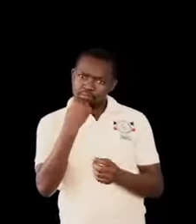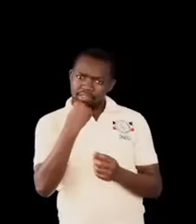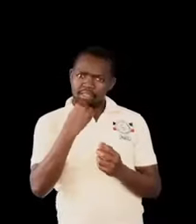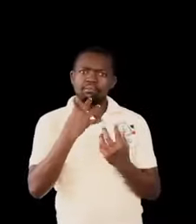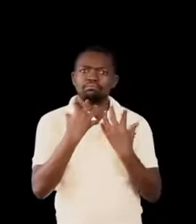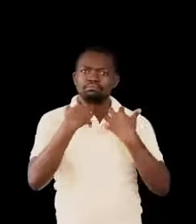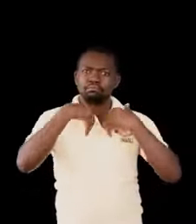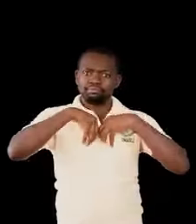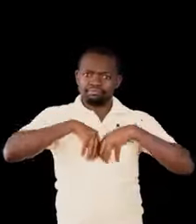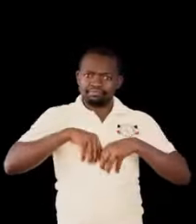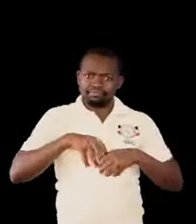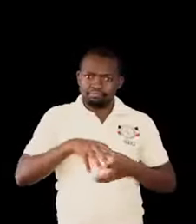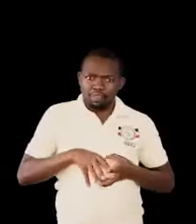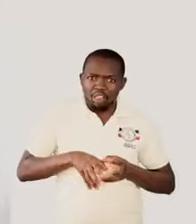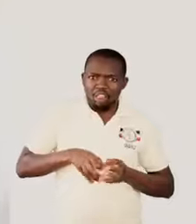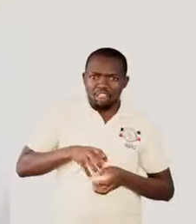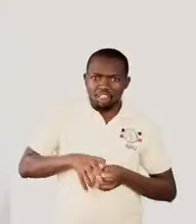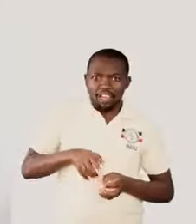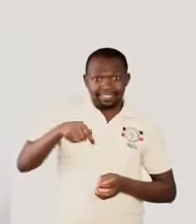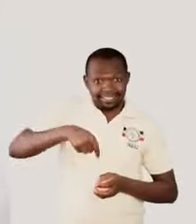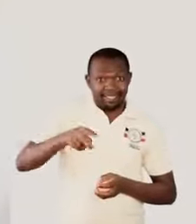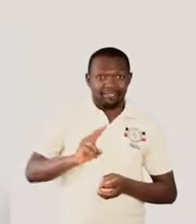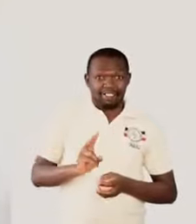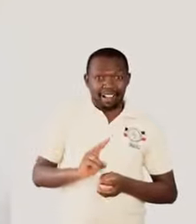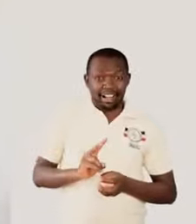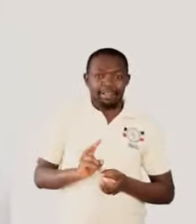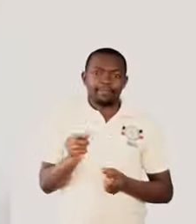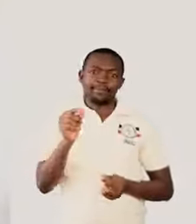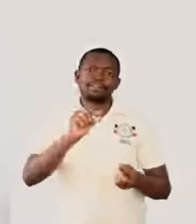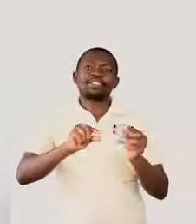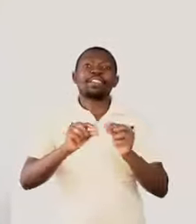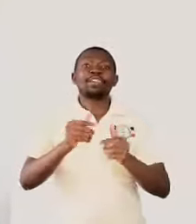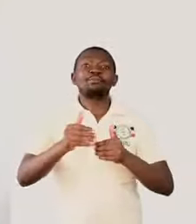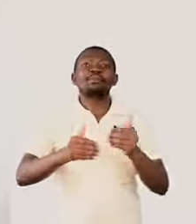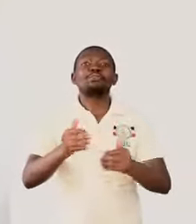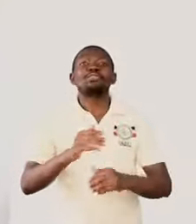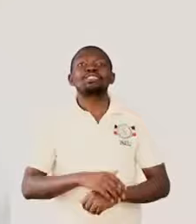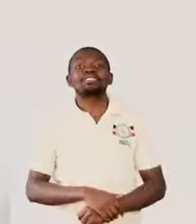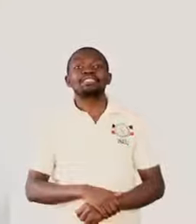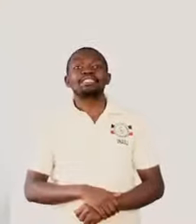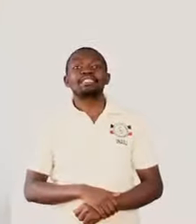That is also a chemical process done in biology.